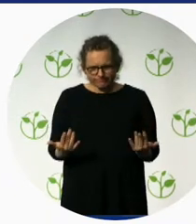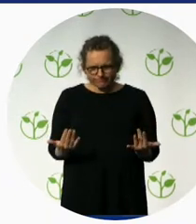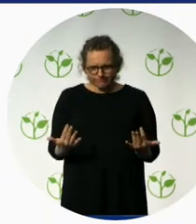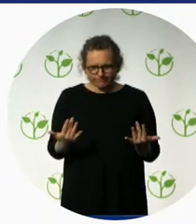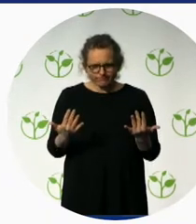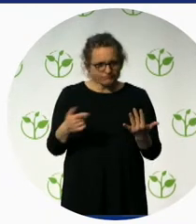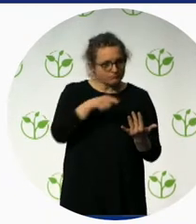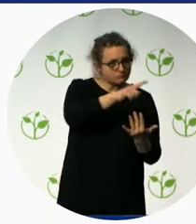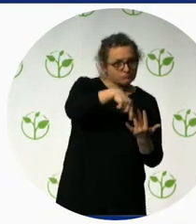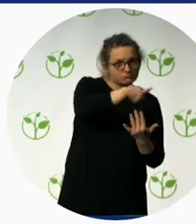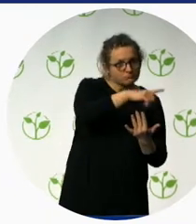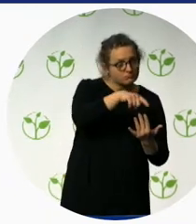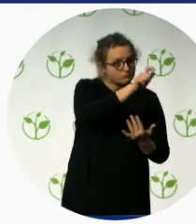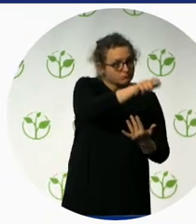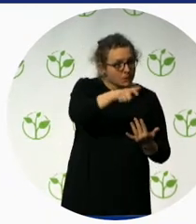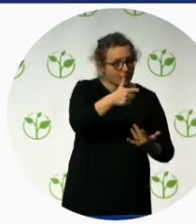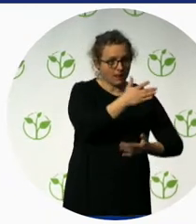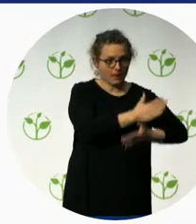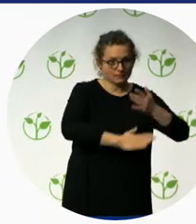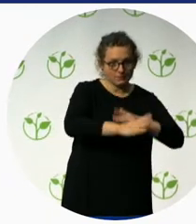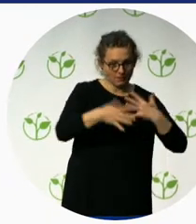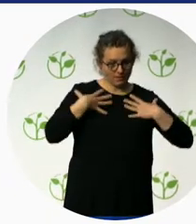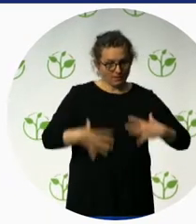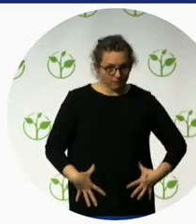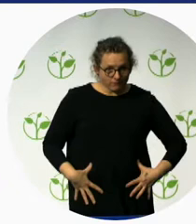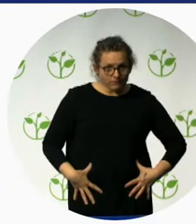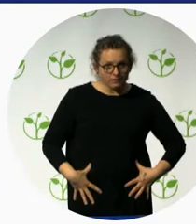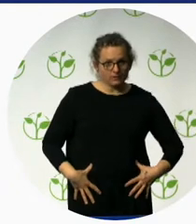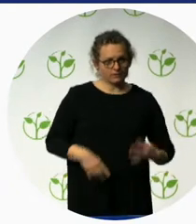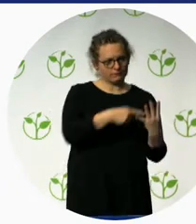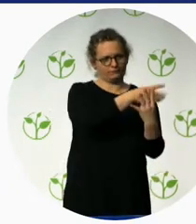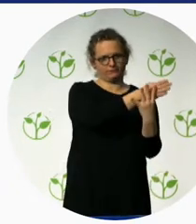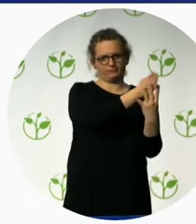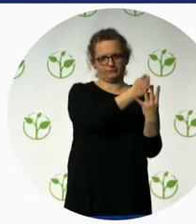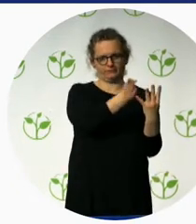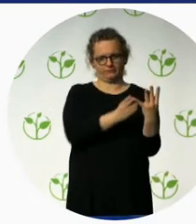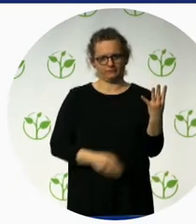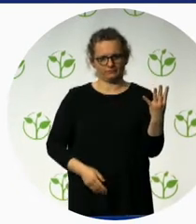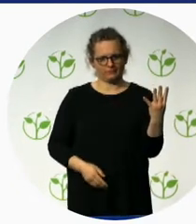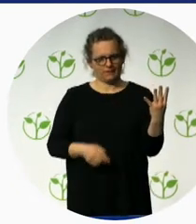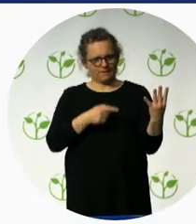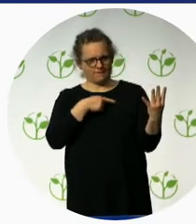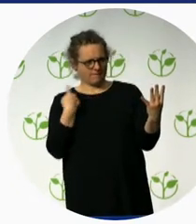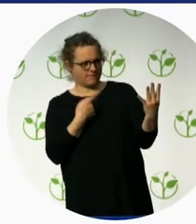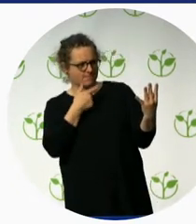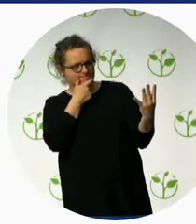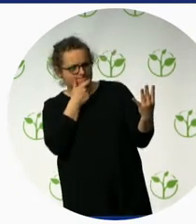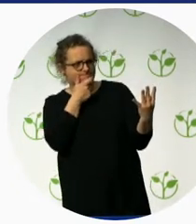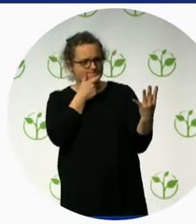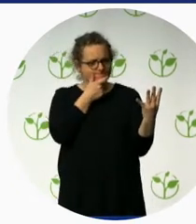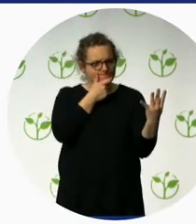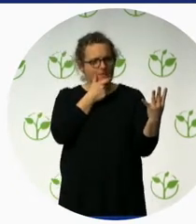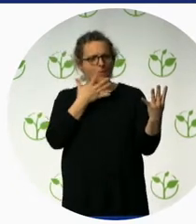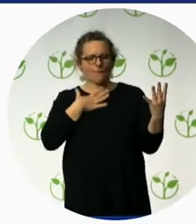We work to change the situation in a country that has, at